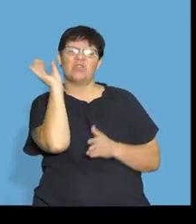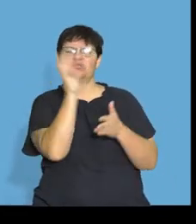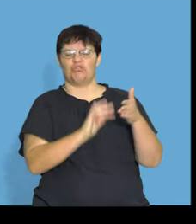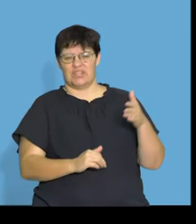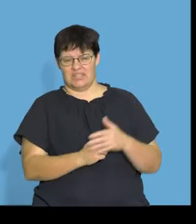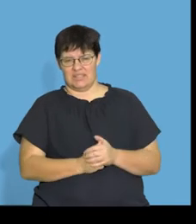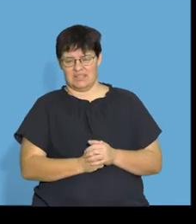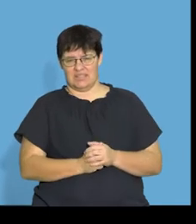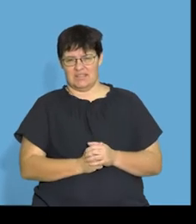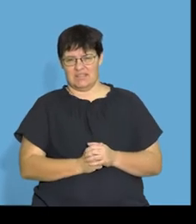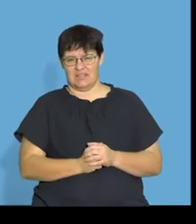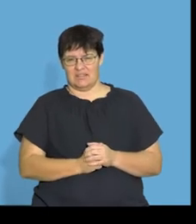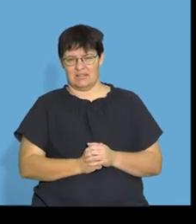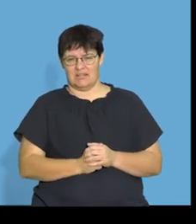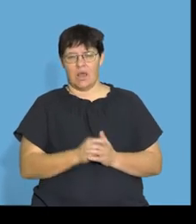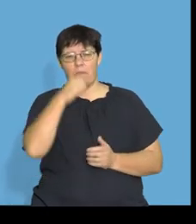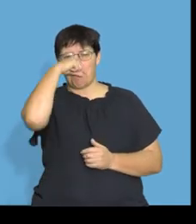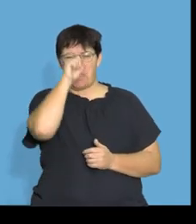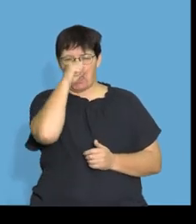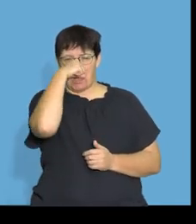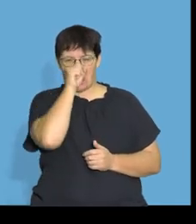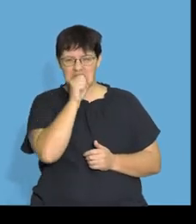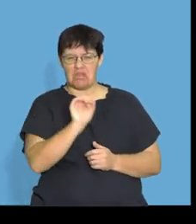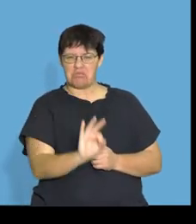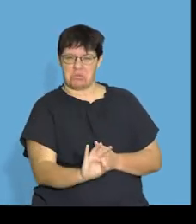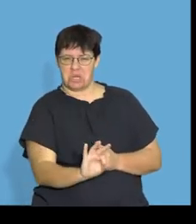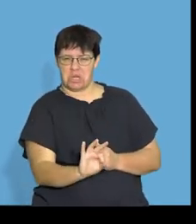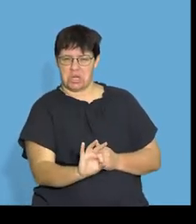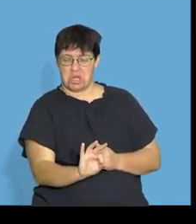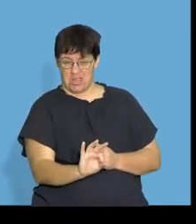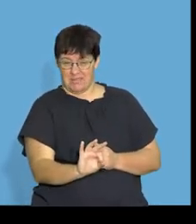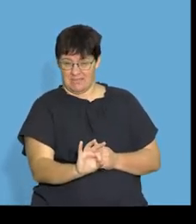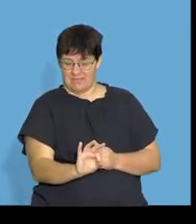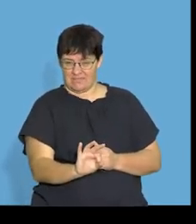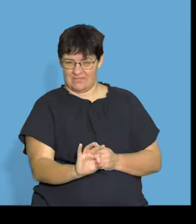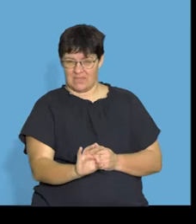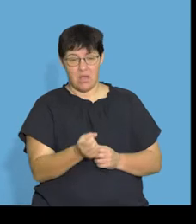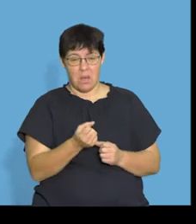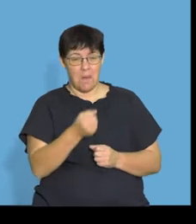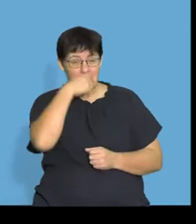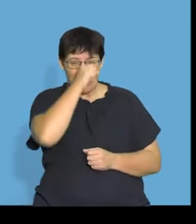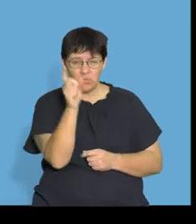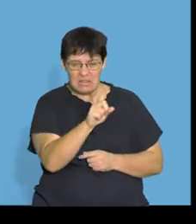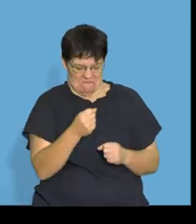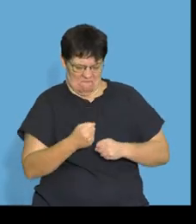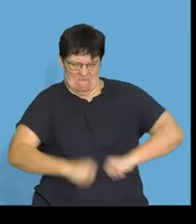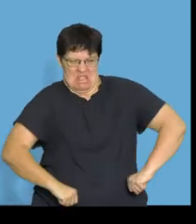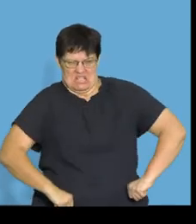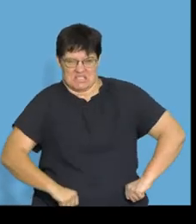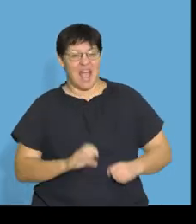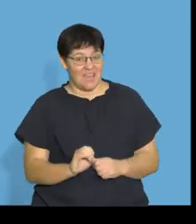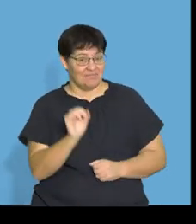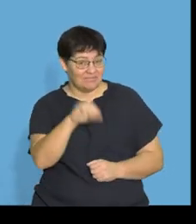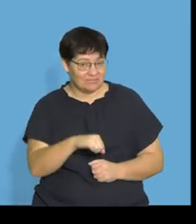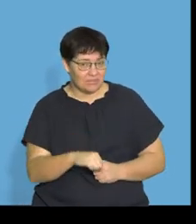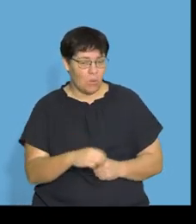story of the three little pigs, right? What are little pigs? They're fat, right? They're round.